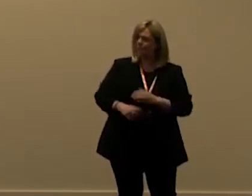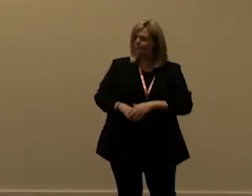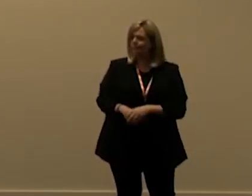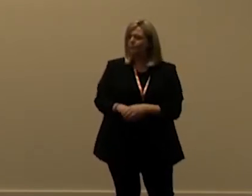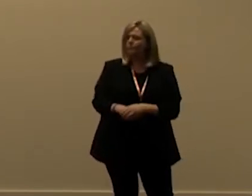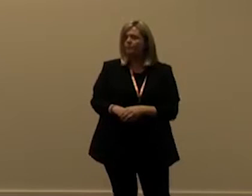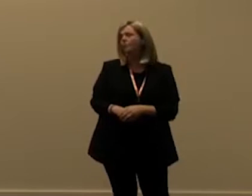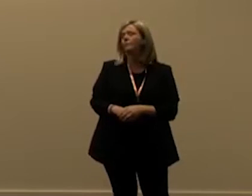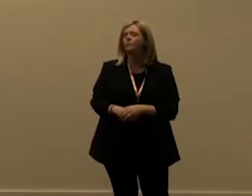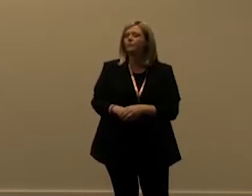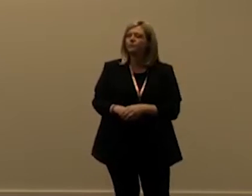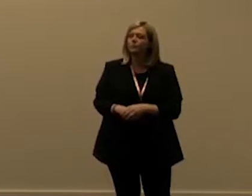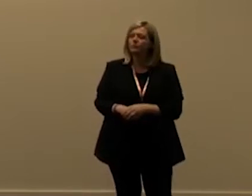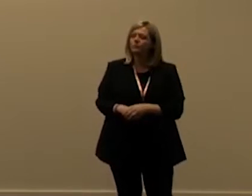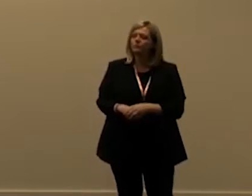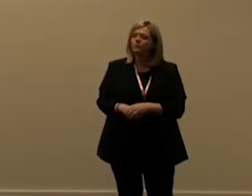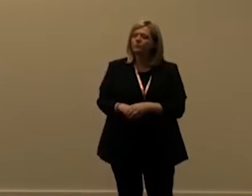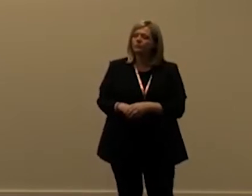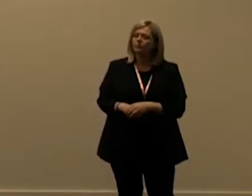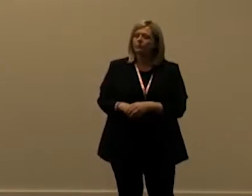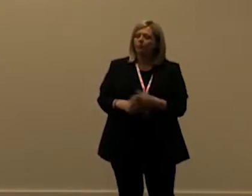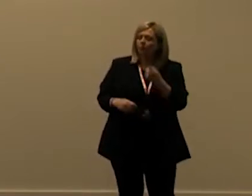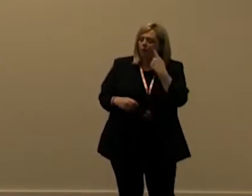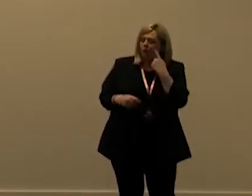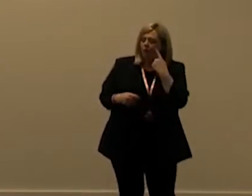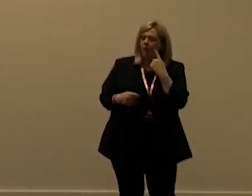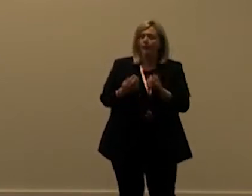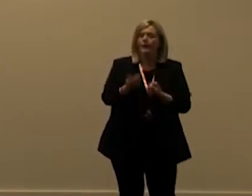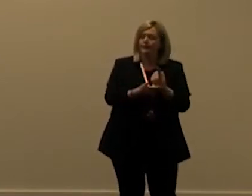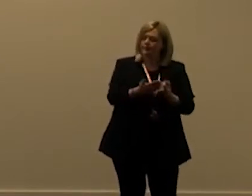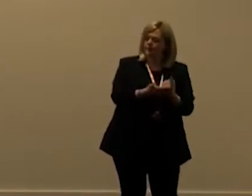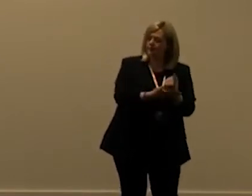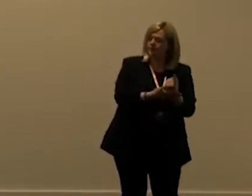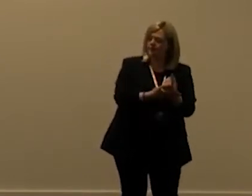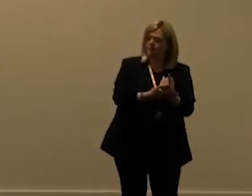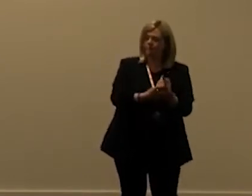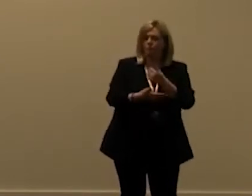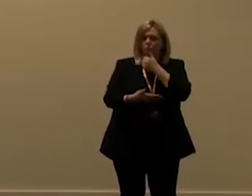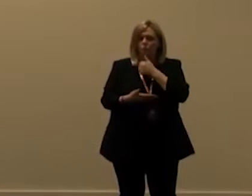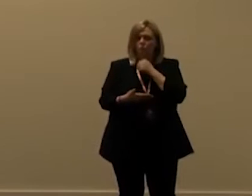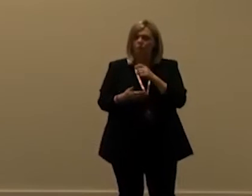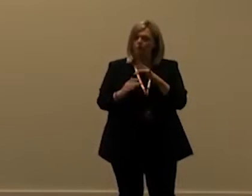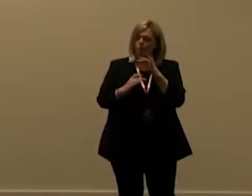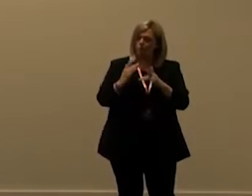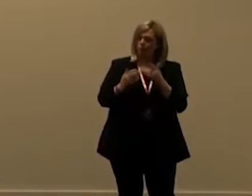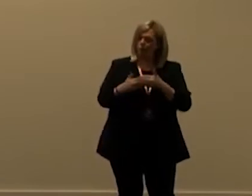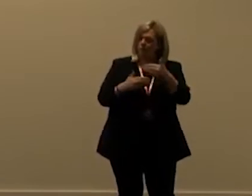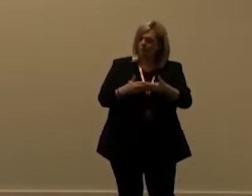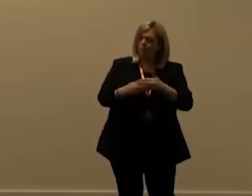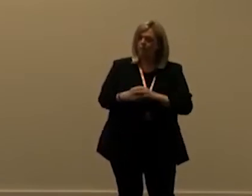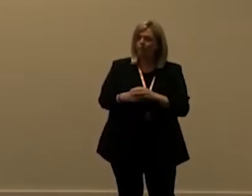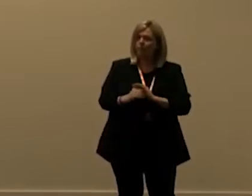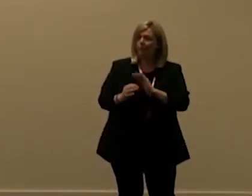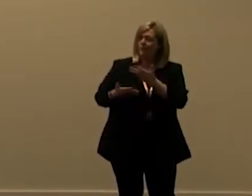and it's also measured by by instance so this so instance user and web front end the api